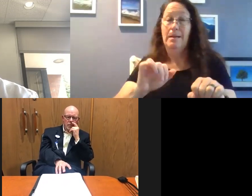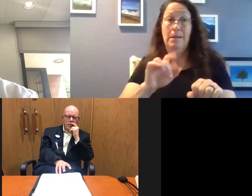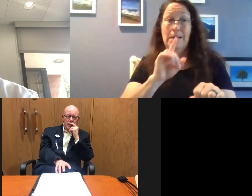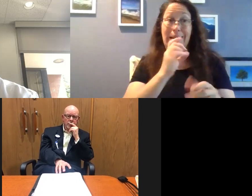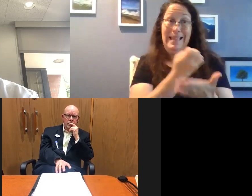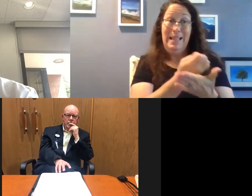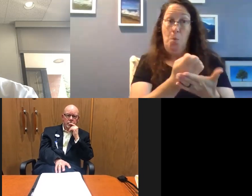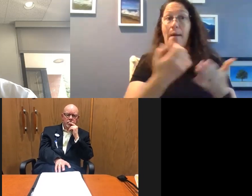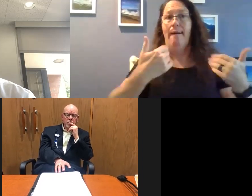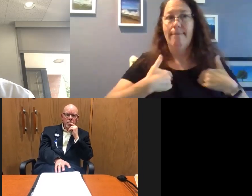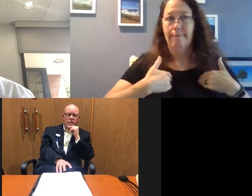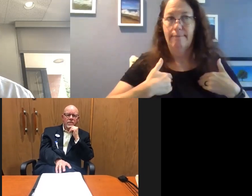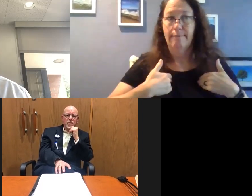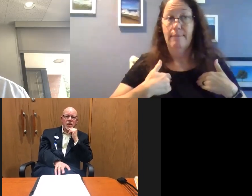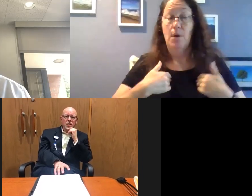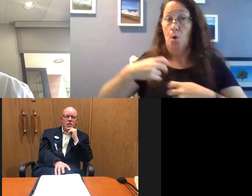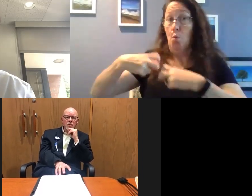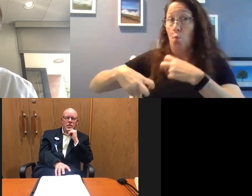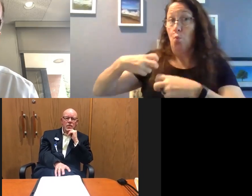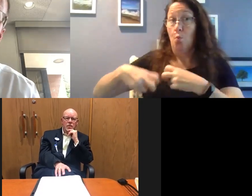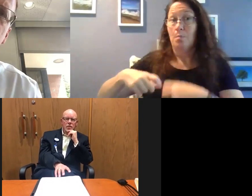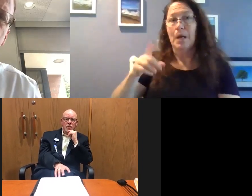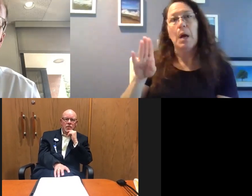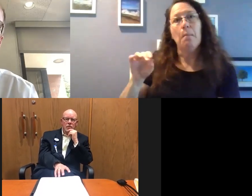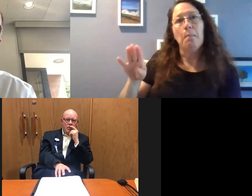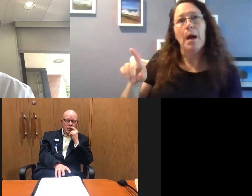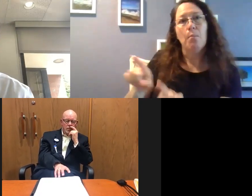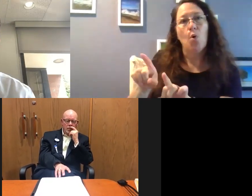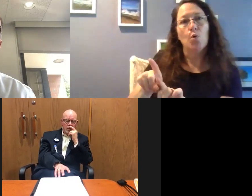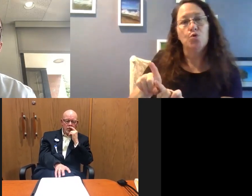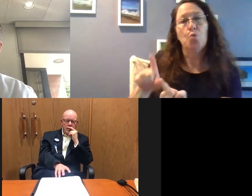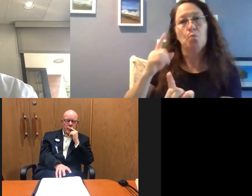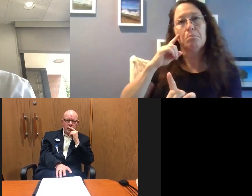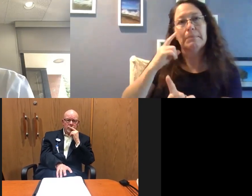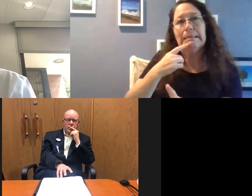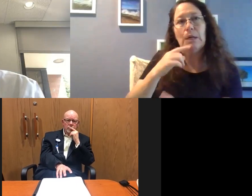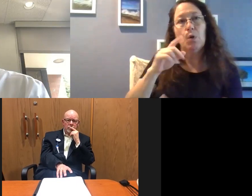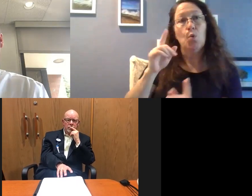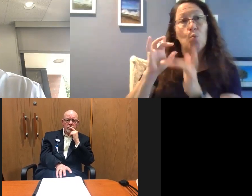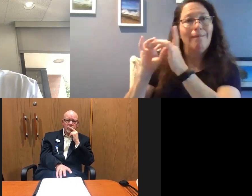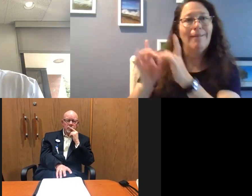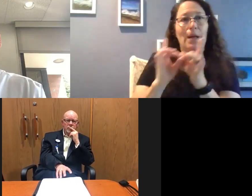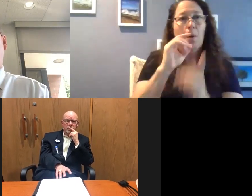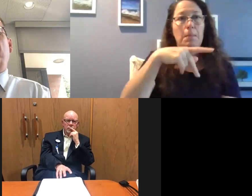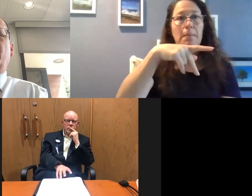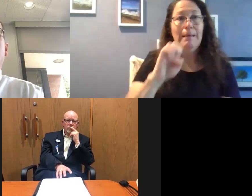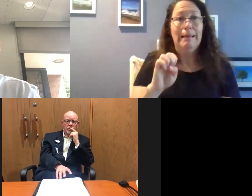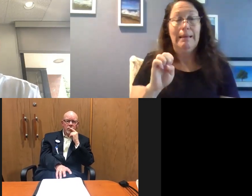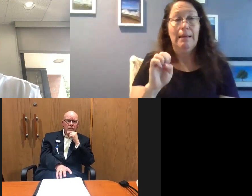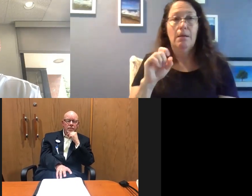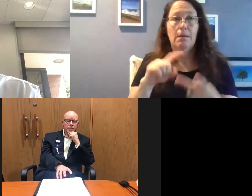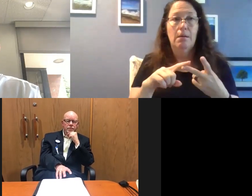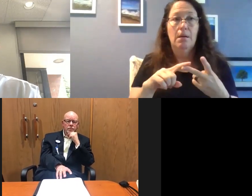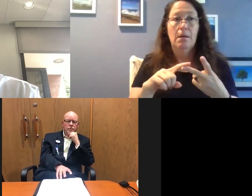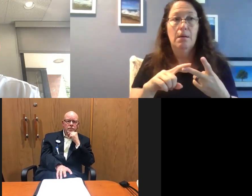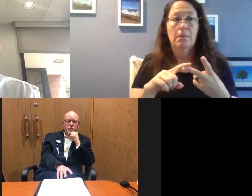equipment is not the problem. And Bob said this, and I mentioned, made this point earlier with PPE as well, whether it's PPE, personal